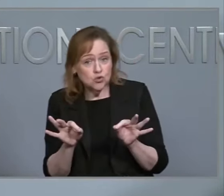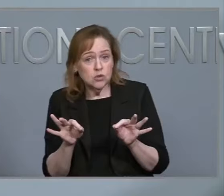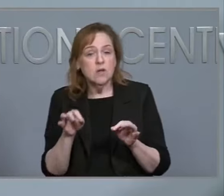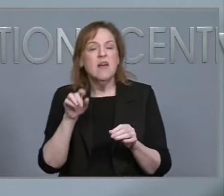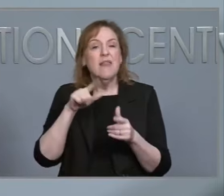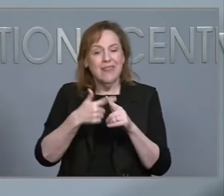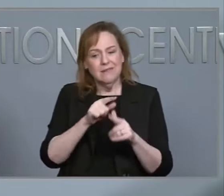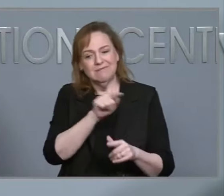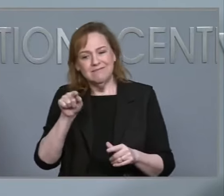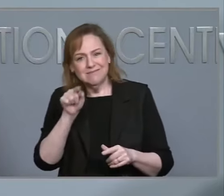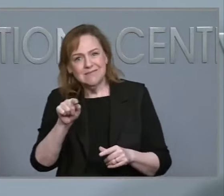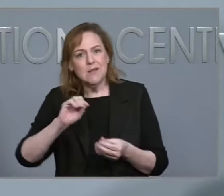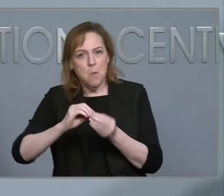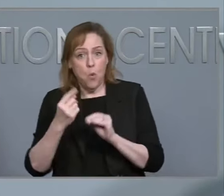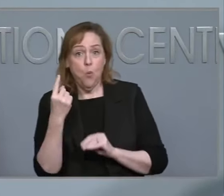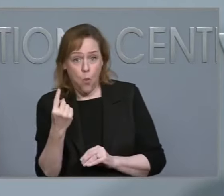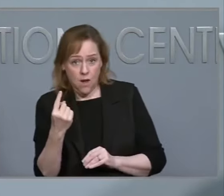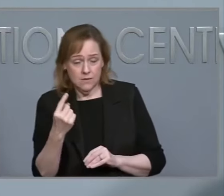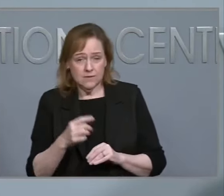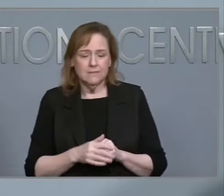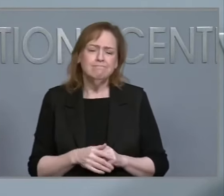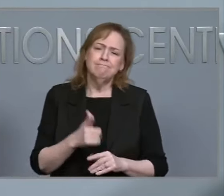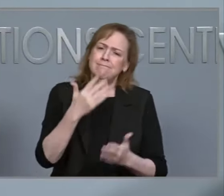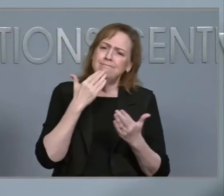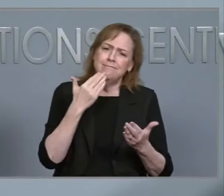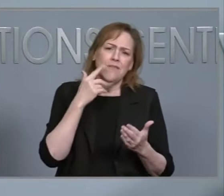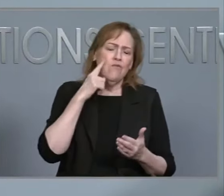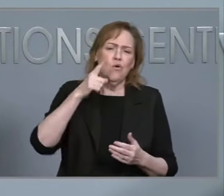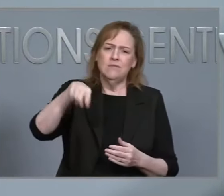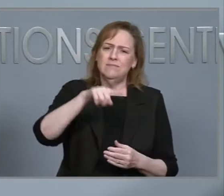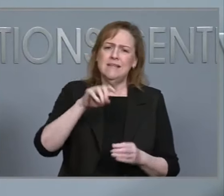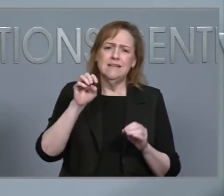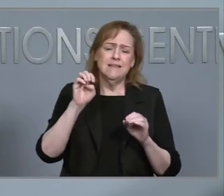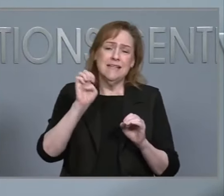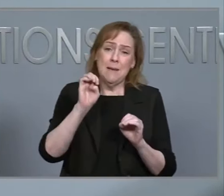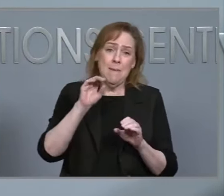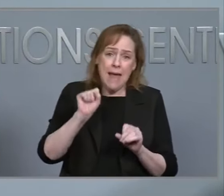working around the clock to process an unprecedented number of calls.